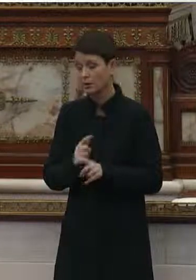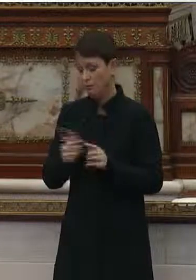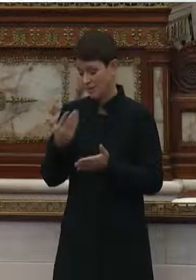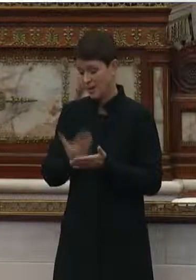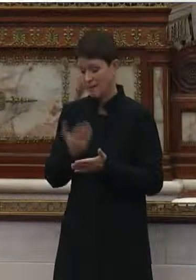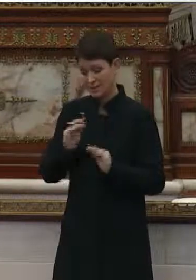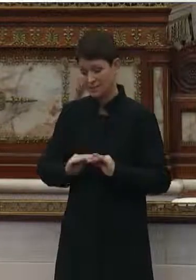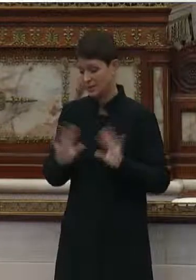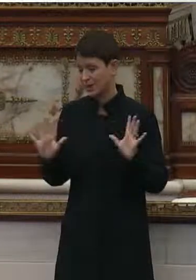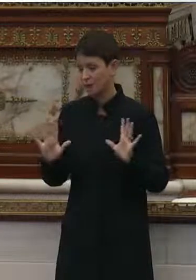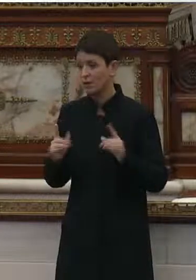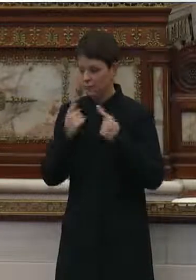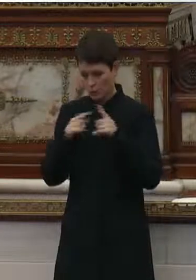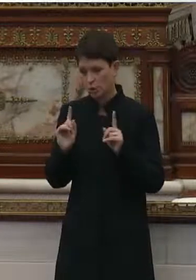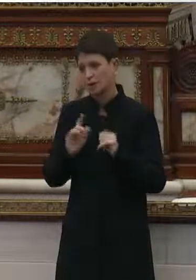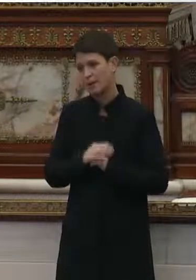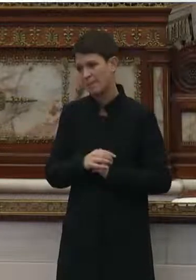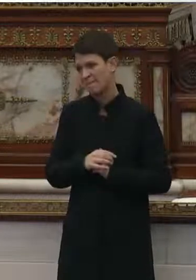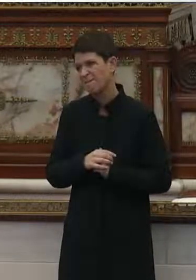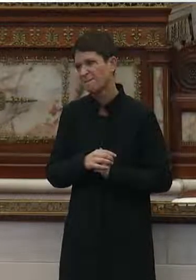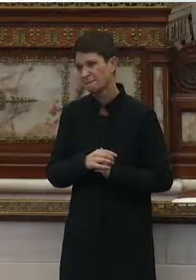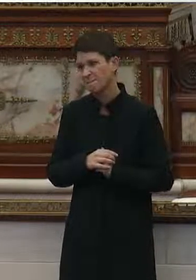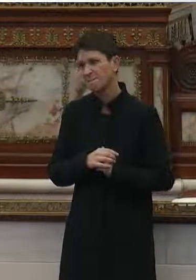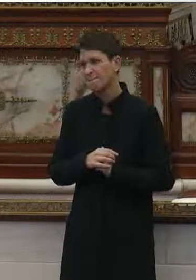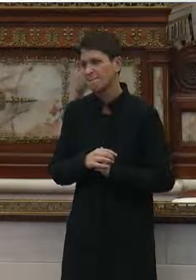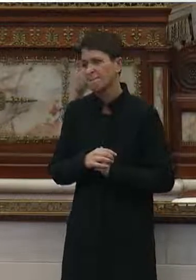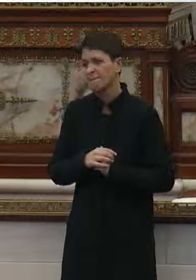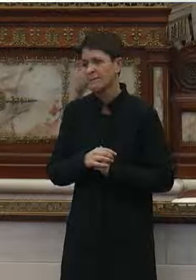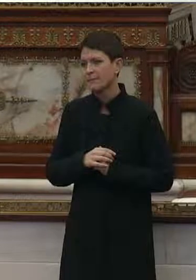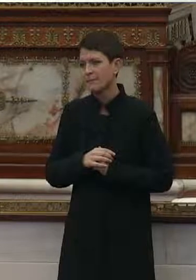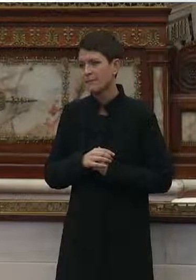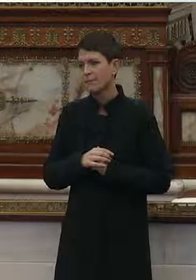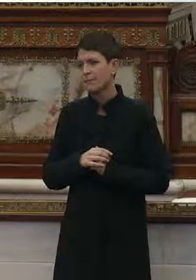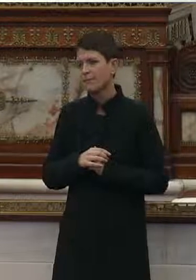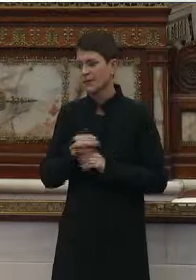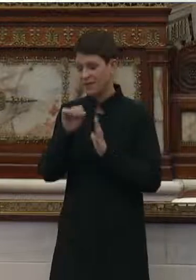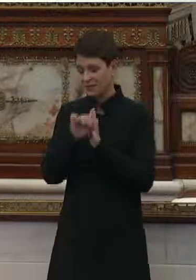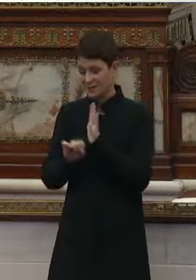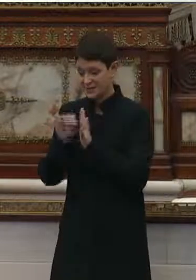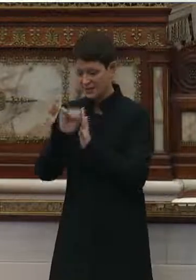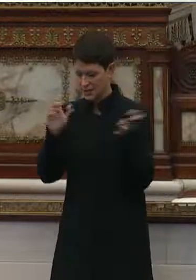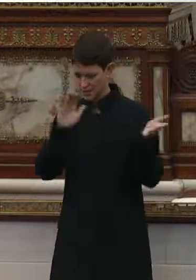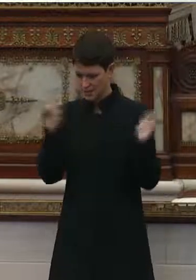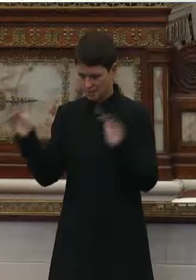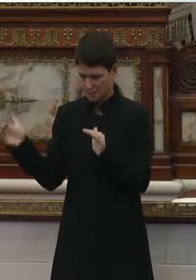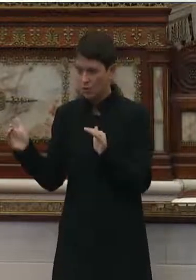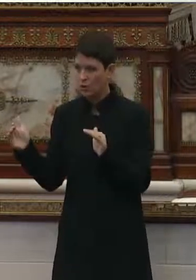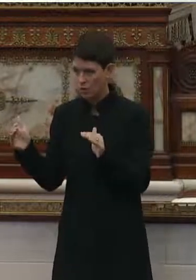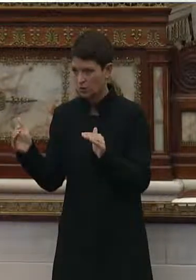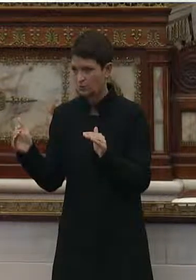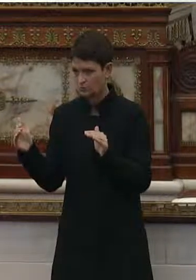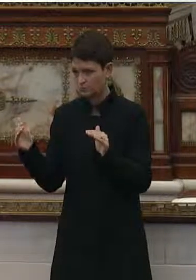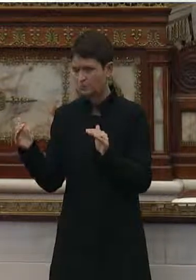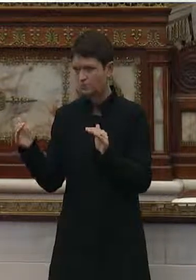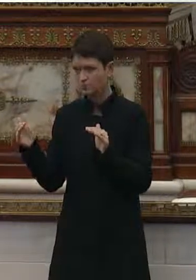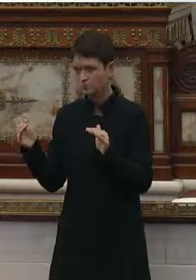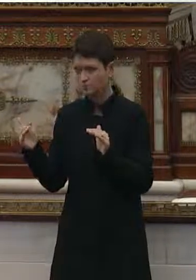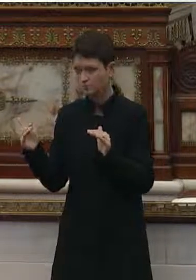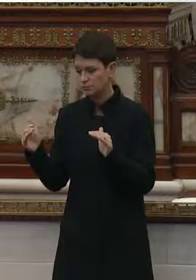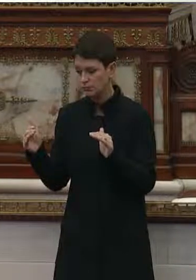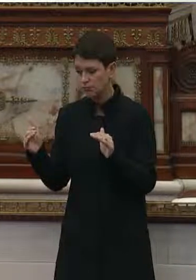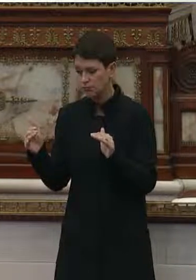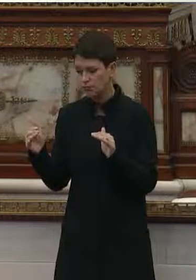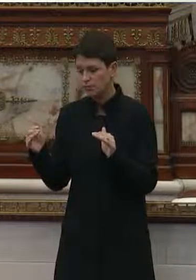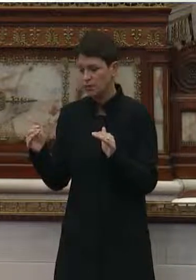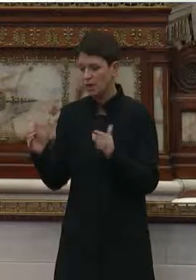is that they work. Looking across all of the states, what was found was that restrictions